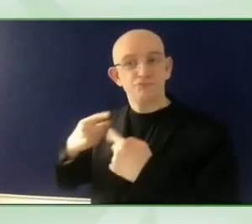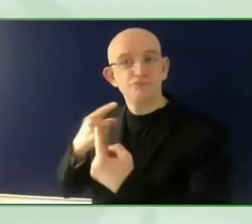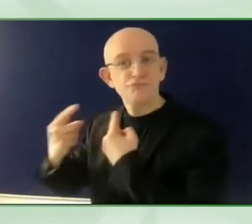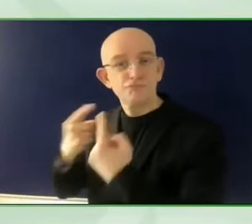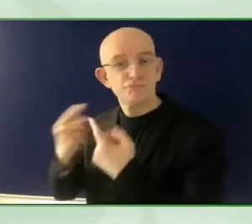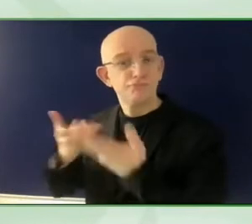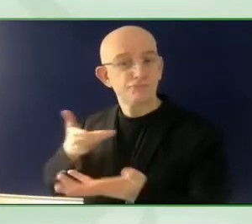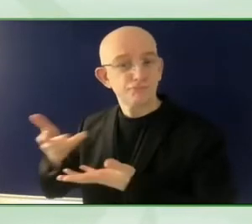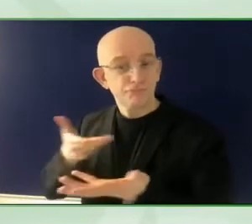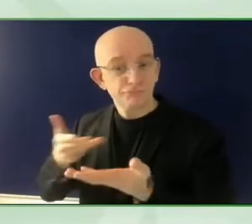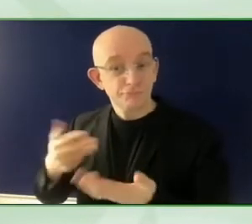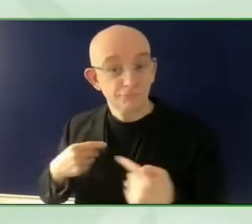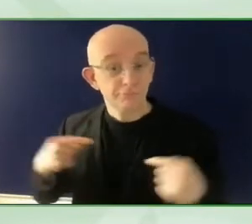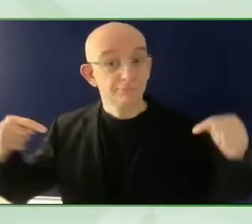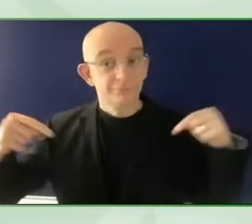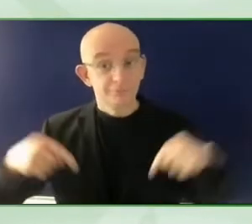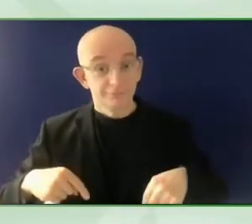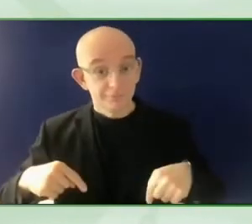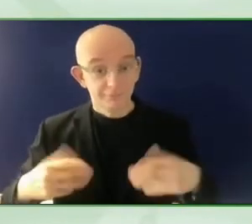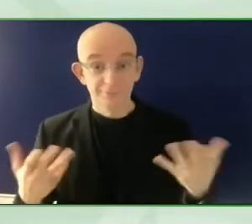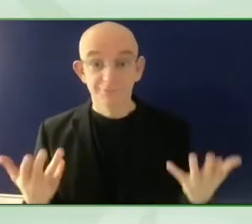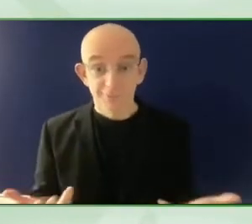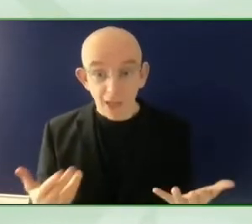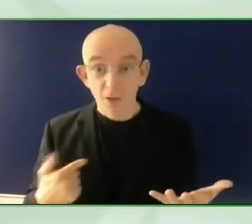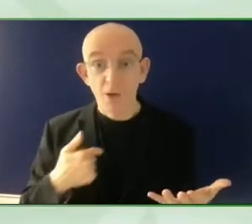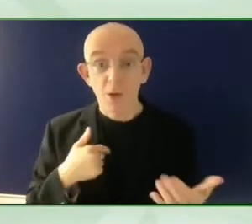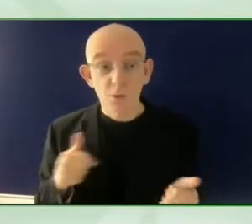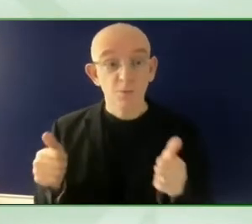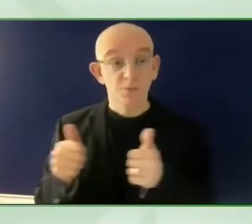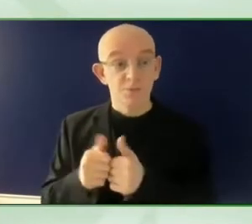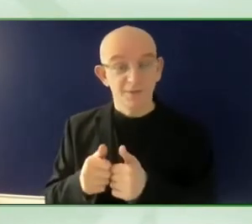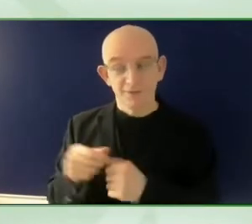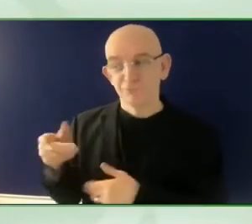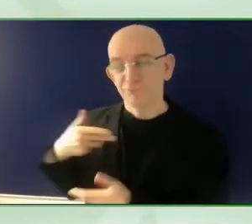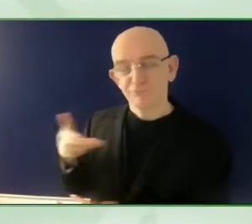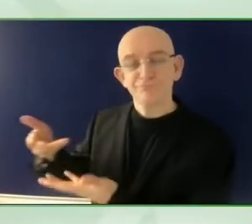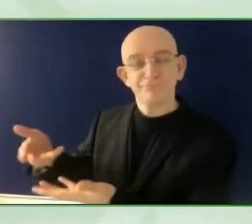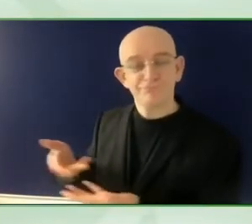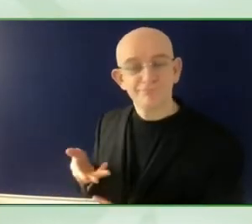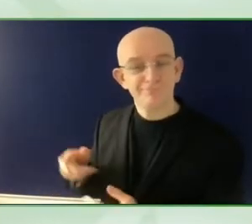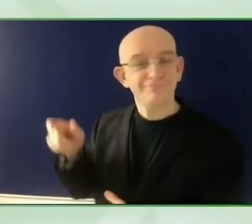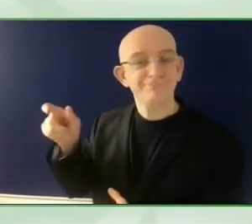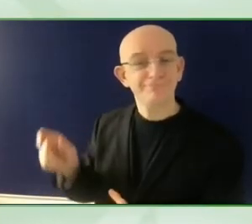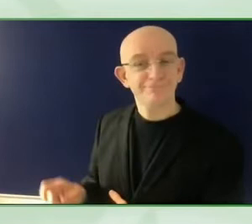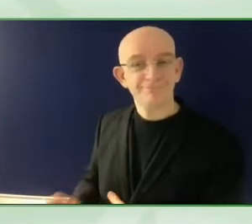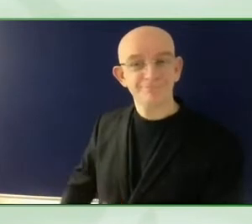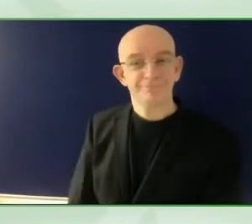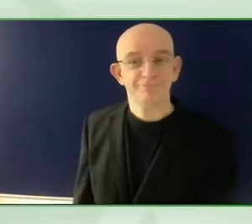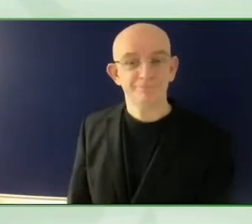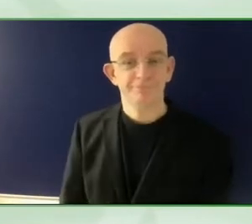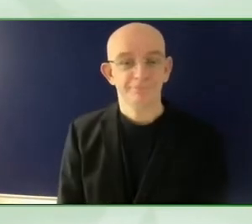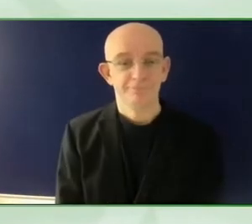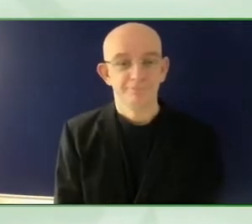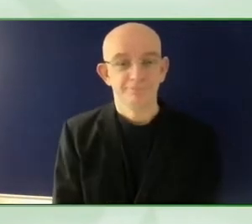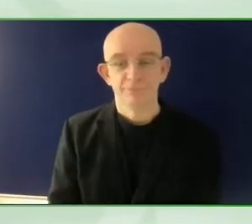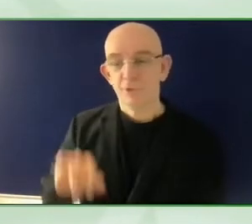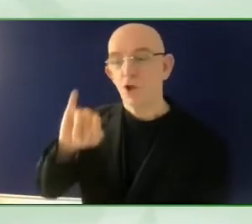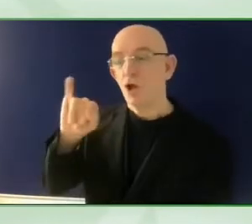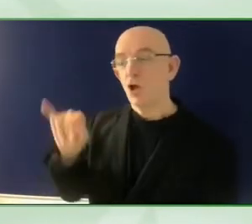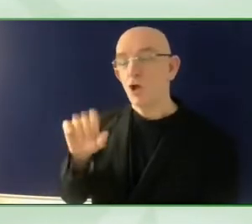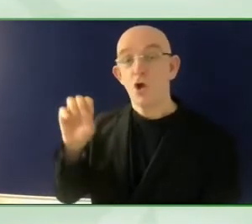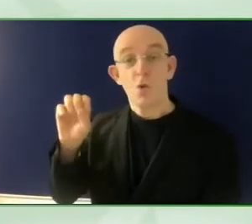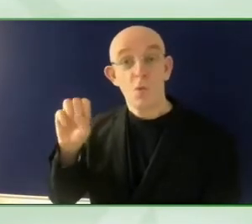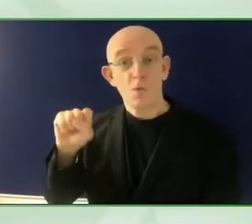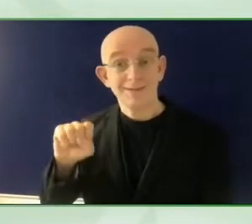capacity as the co-organizer of the Global Disability Summit which happened last year in Norway.